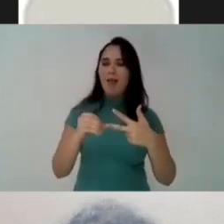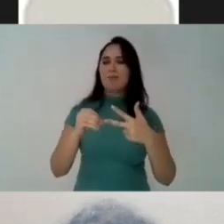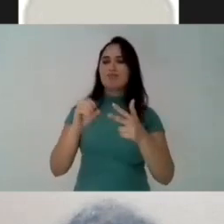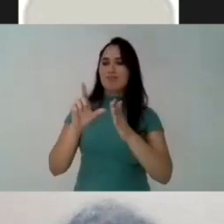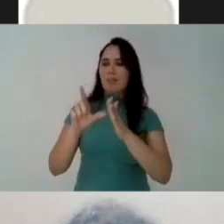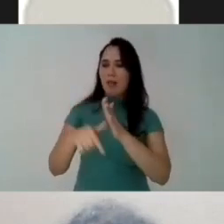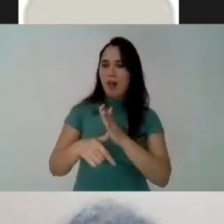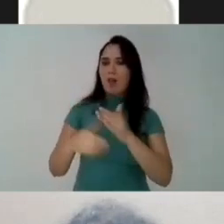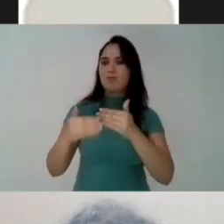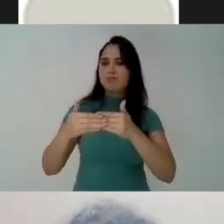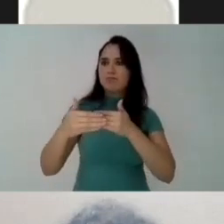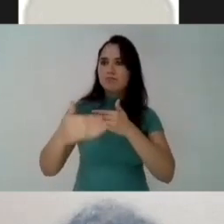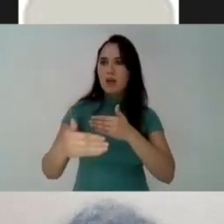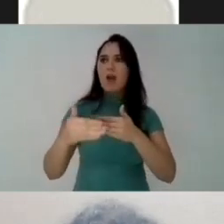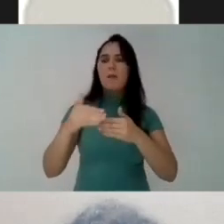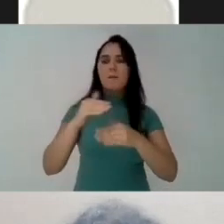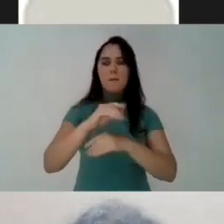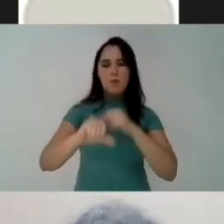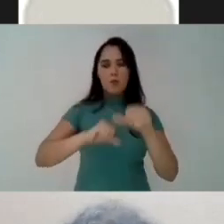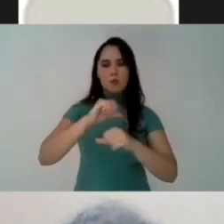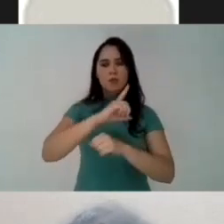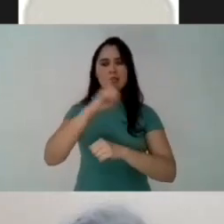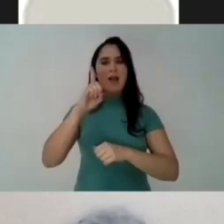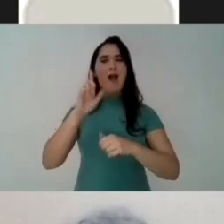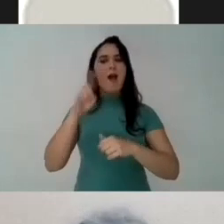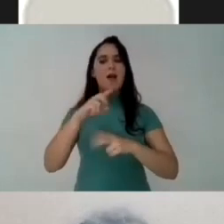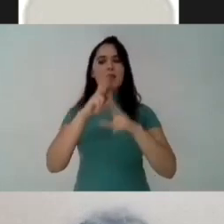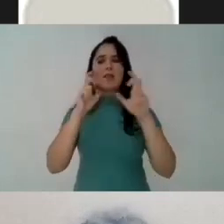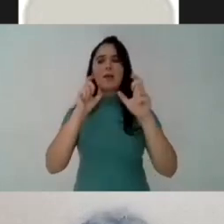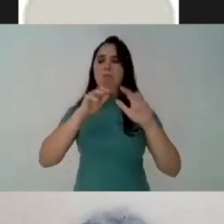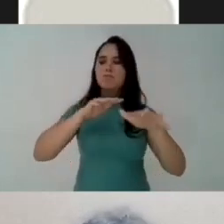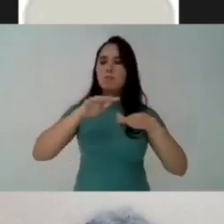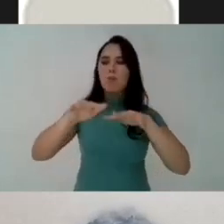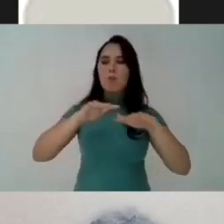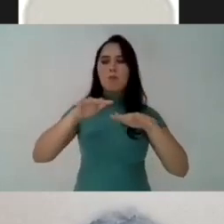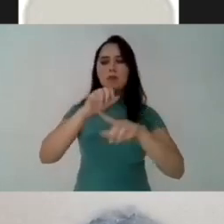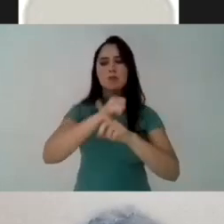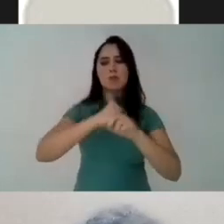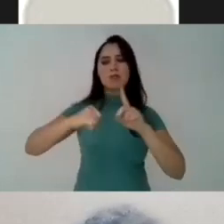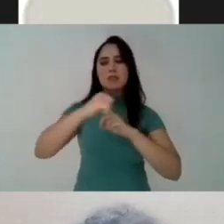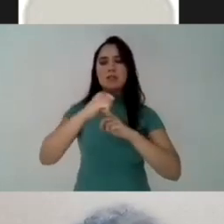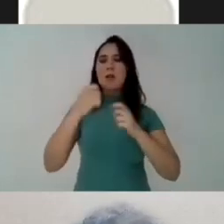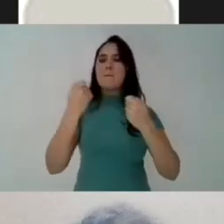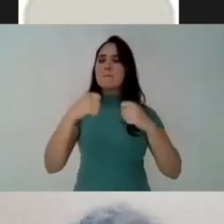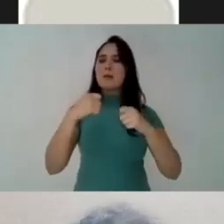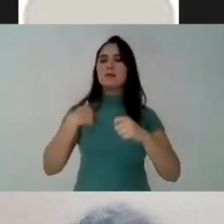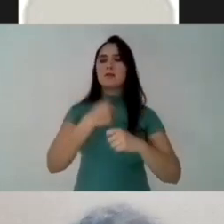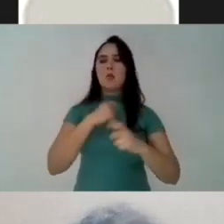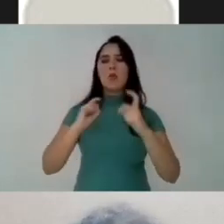up with other countries We We